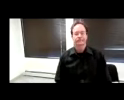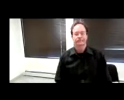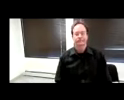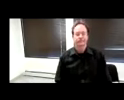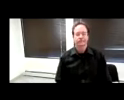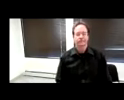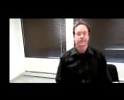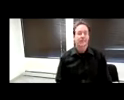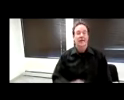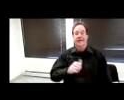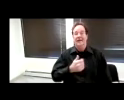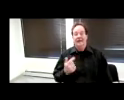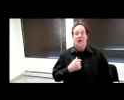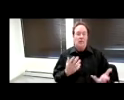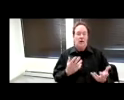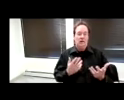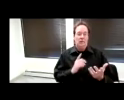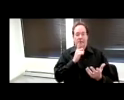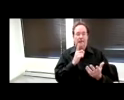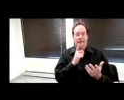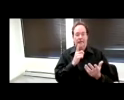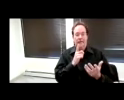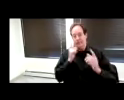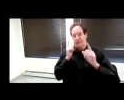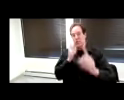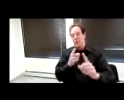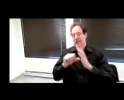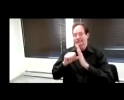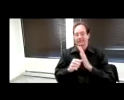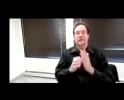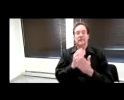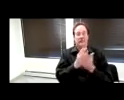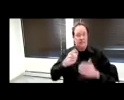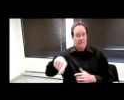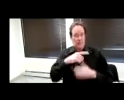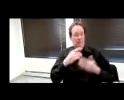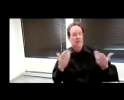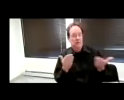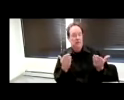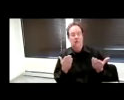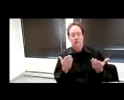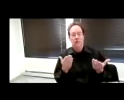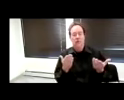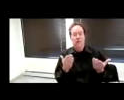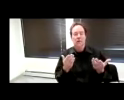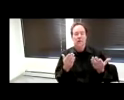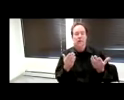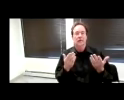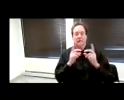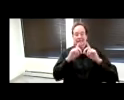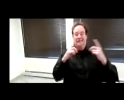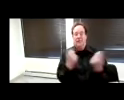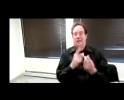The other thing I would really like to point out for those of you here who are the departmental liaisons,